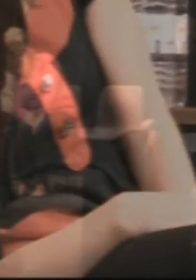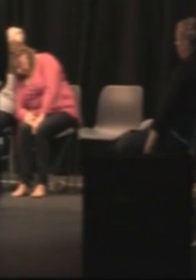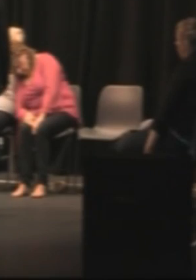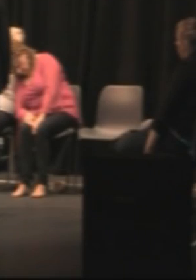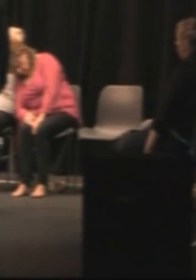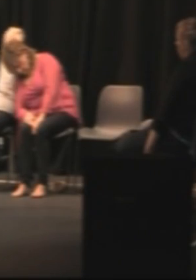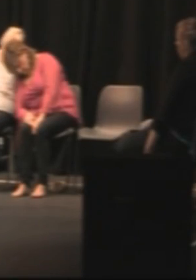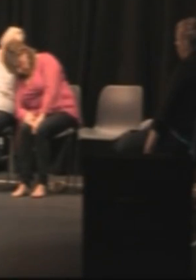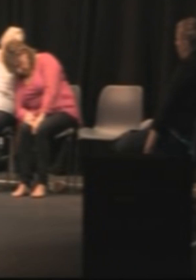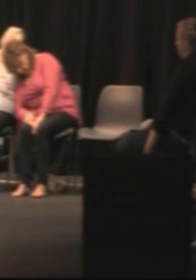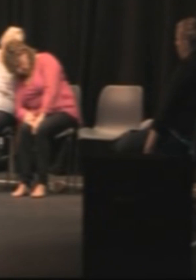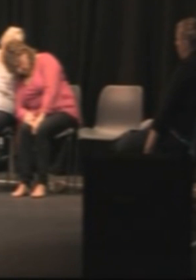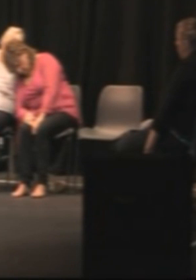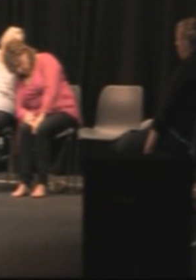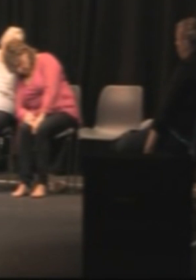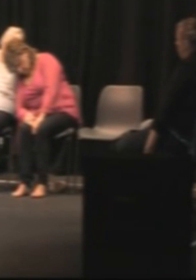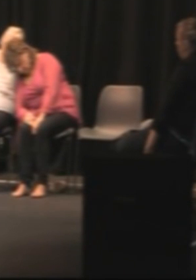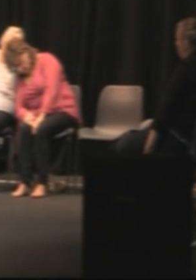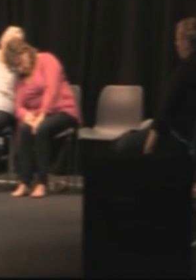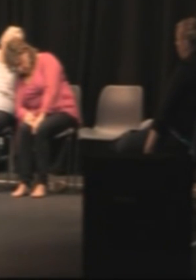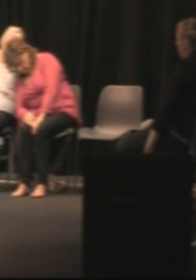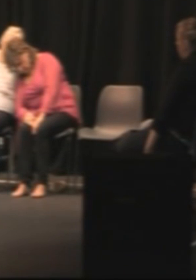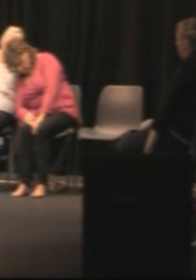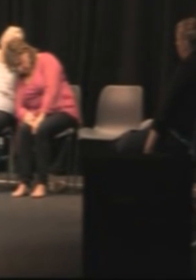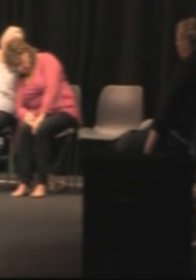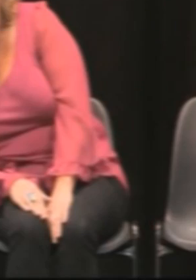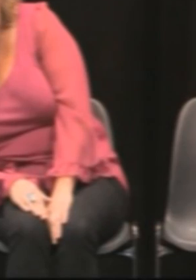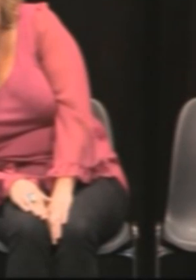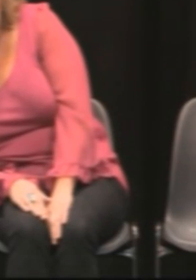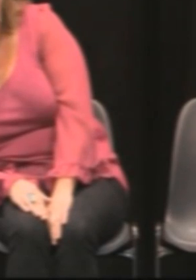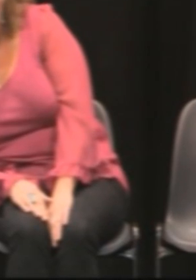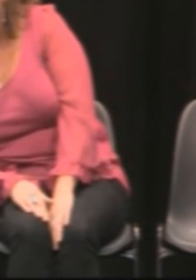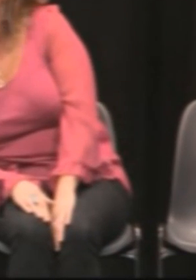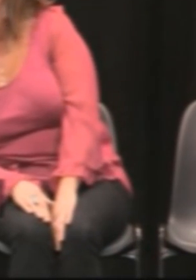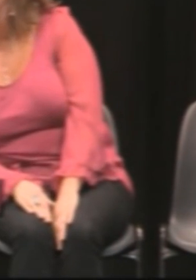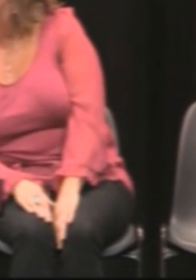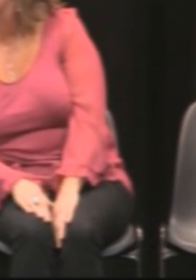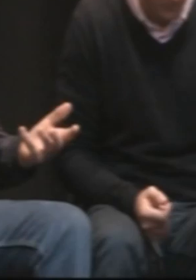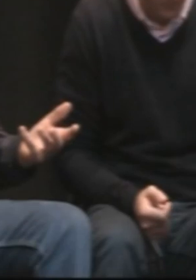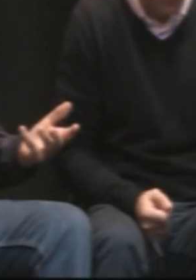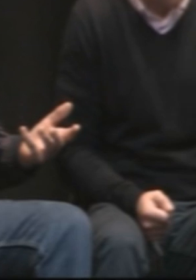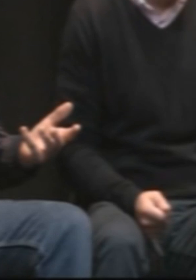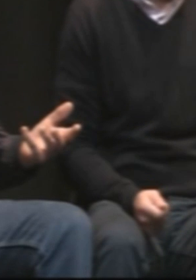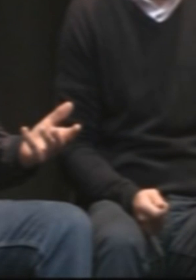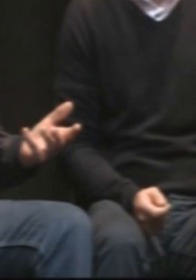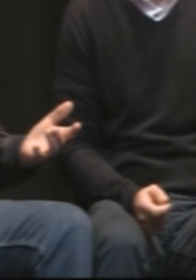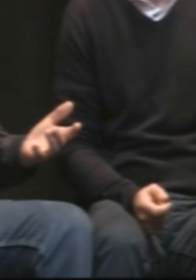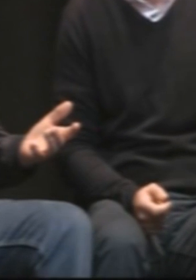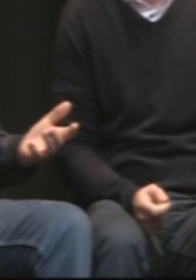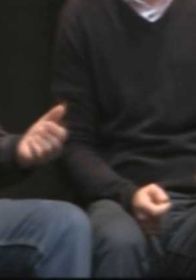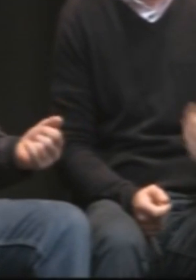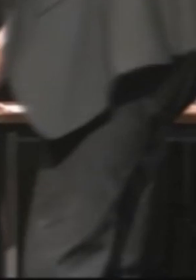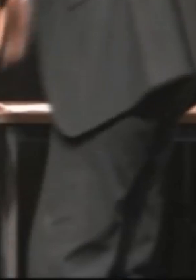four, five, and wake. And wake up, wake up, okay, wake up. You've your banjos, you've got your banjos, yep. Yep,